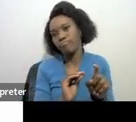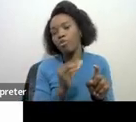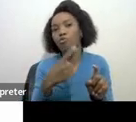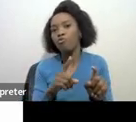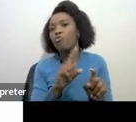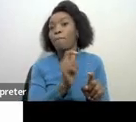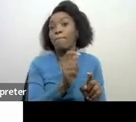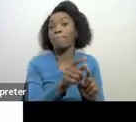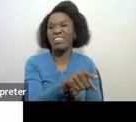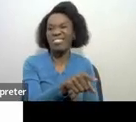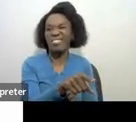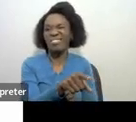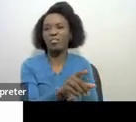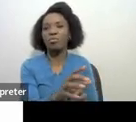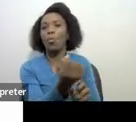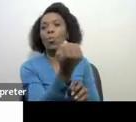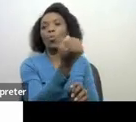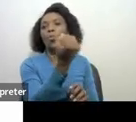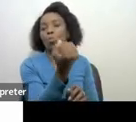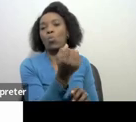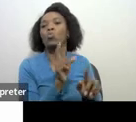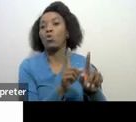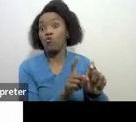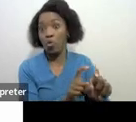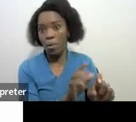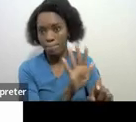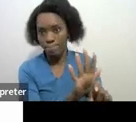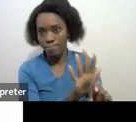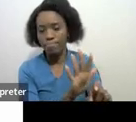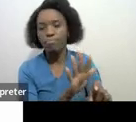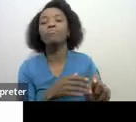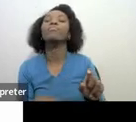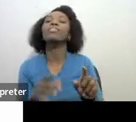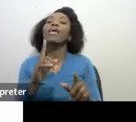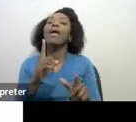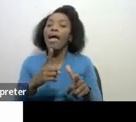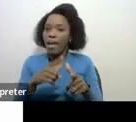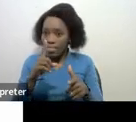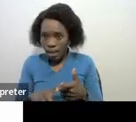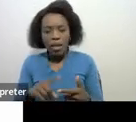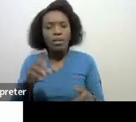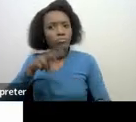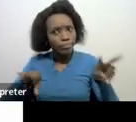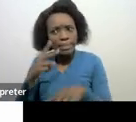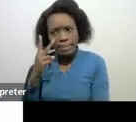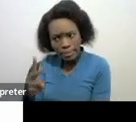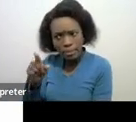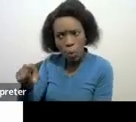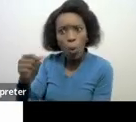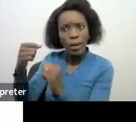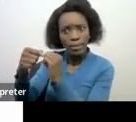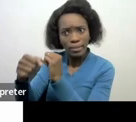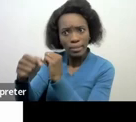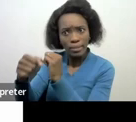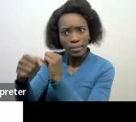in abeance so that we then preside over your dispute and only when the dispute has been